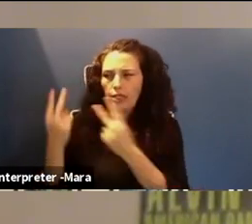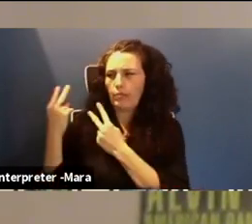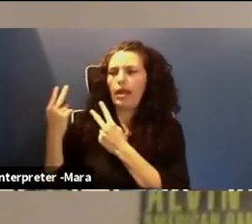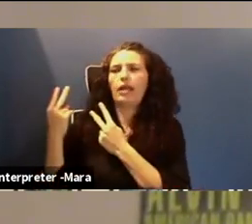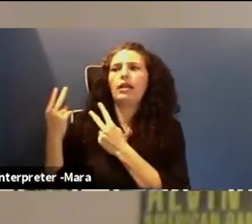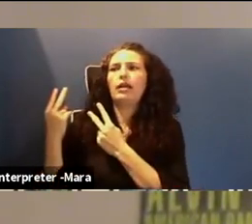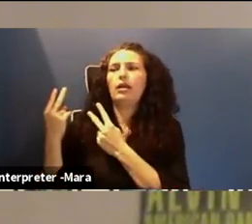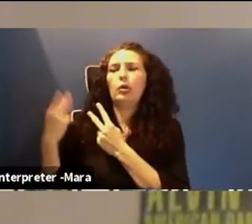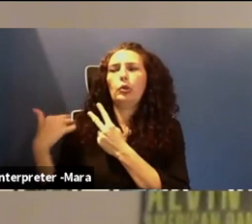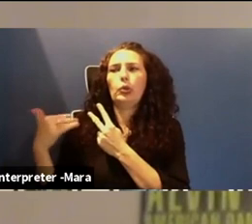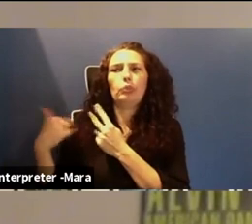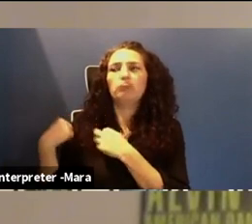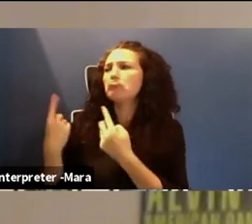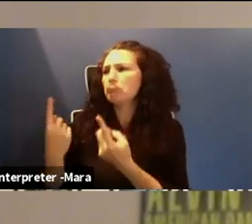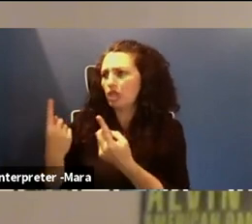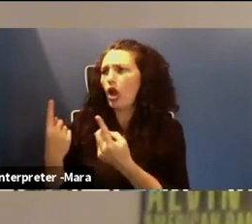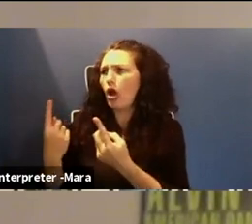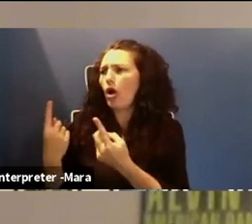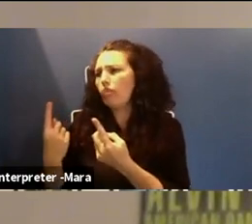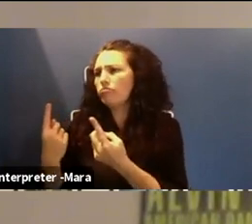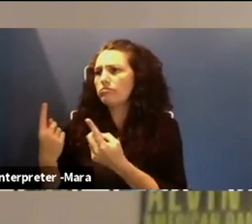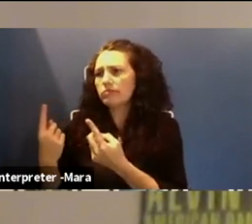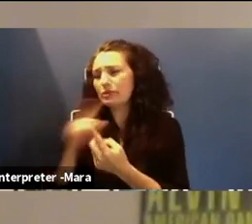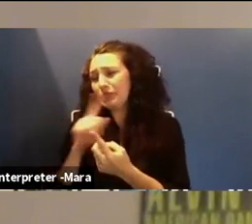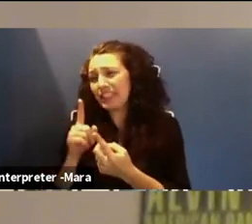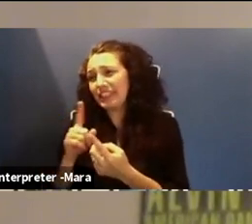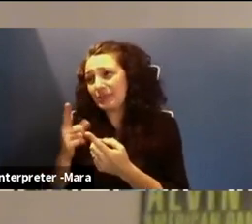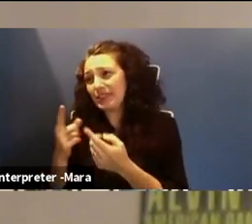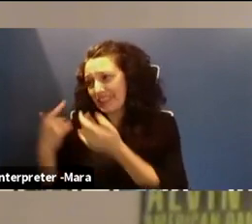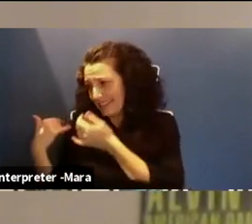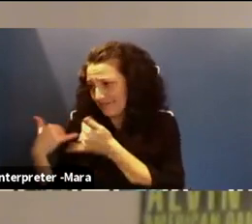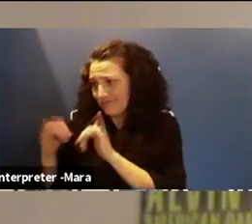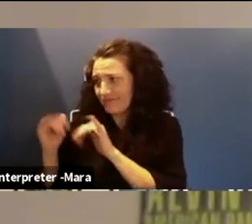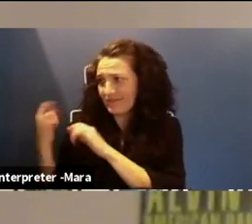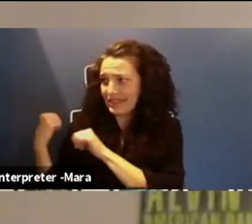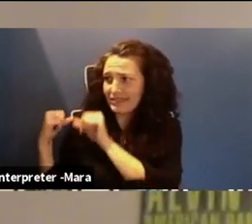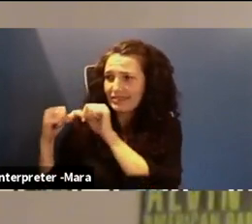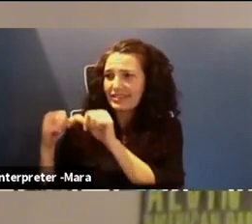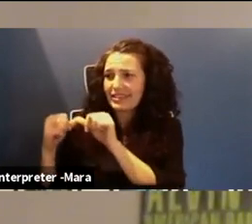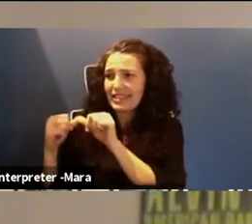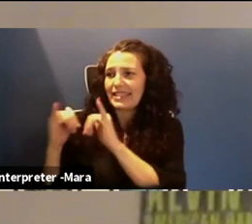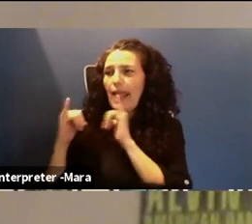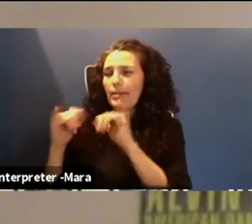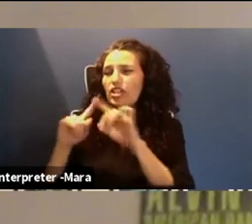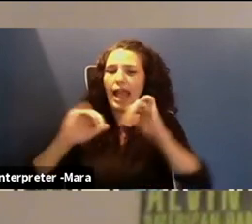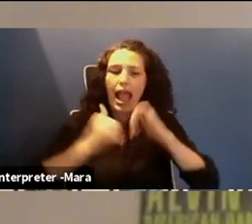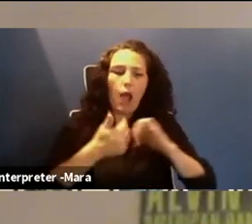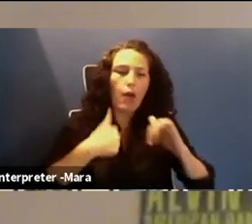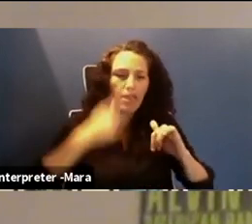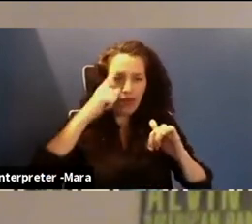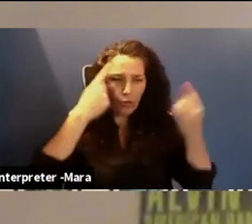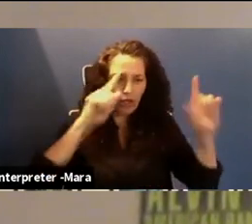was always the same, just the way that I thought I was going to accomplish those things changed. So I thought that I was going to be a